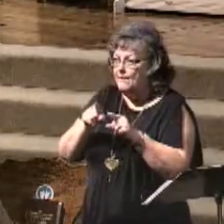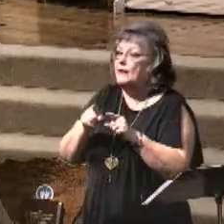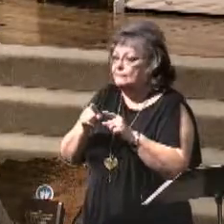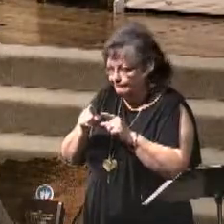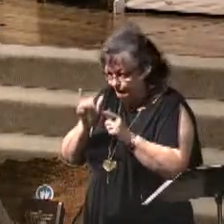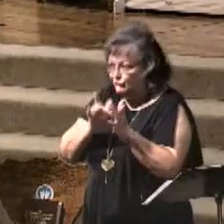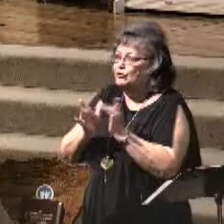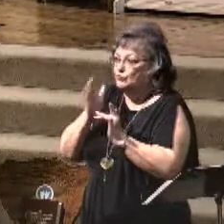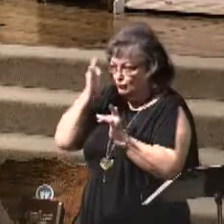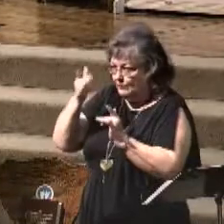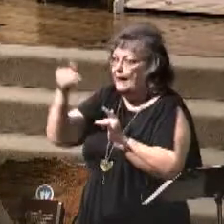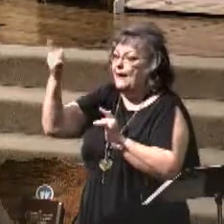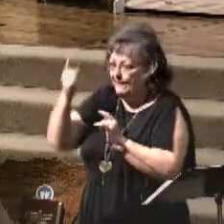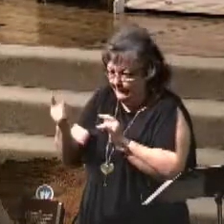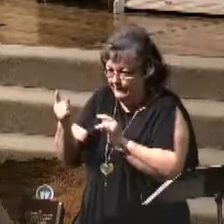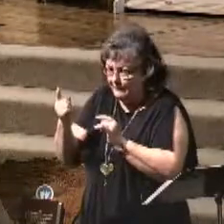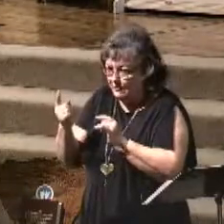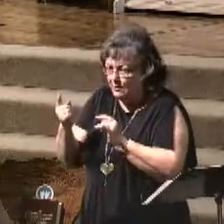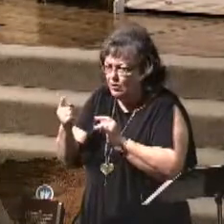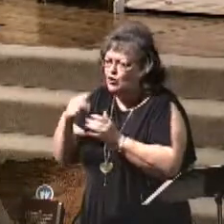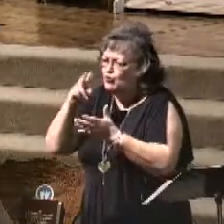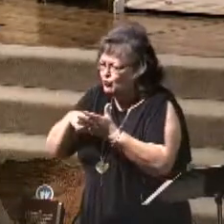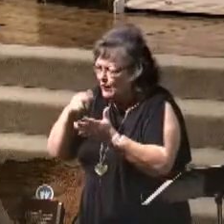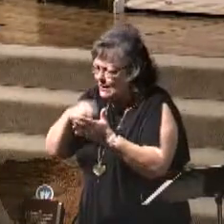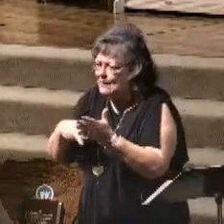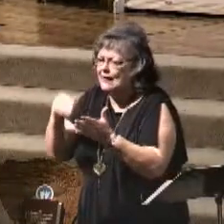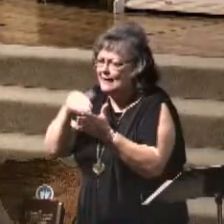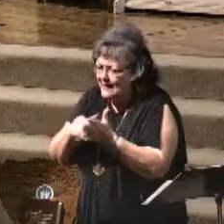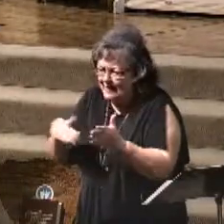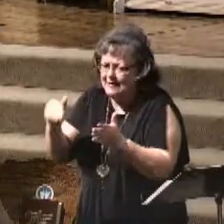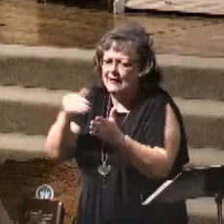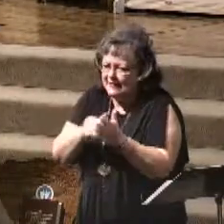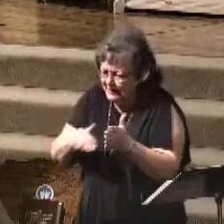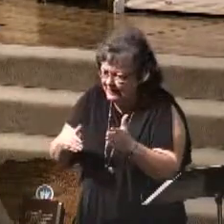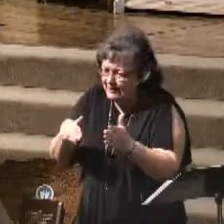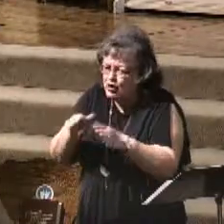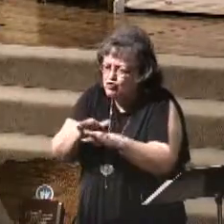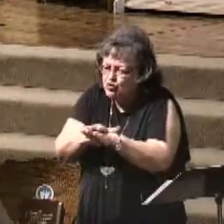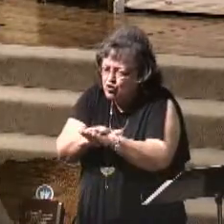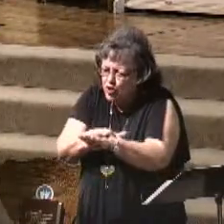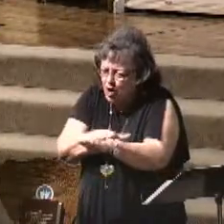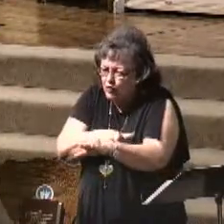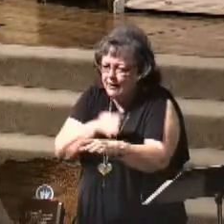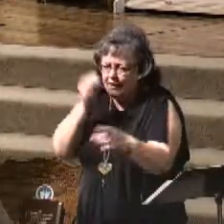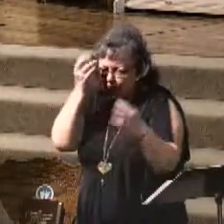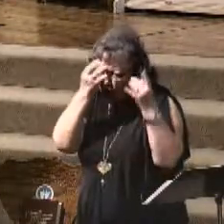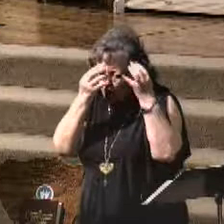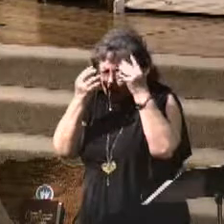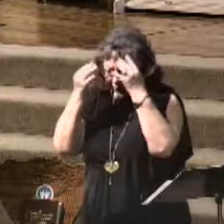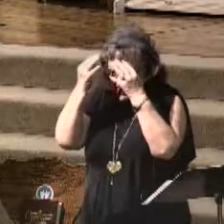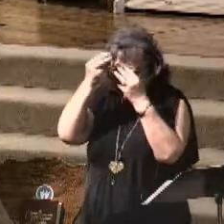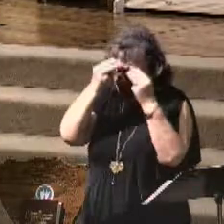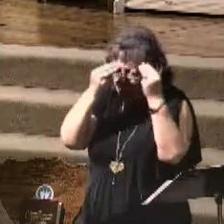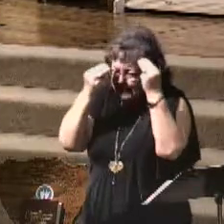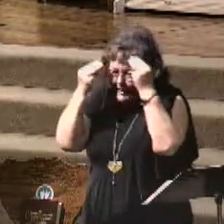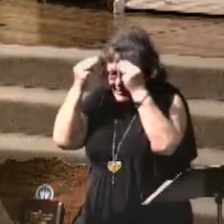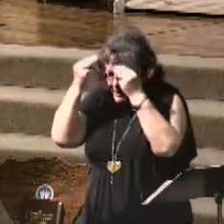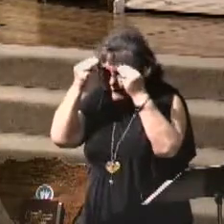passage. I invite you to read it over, and read it over slowly, and thoughtfully, and meditatively,